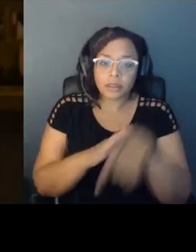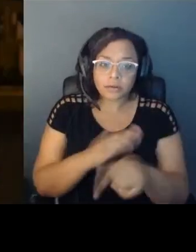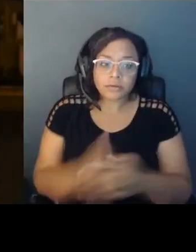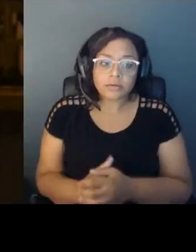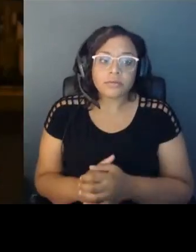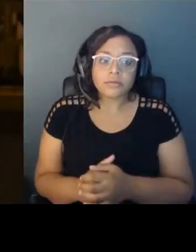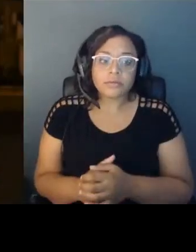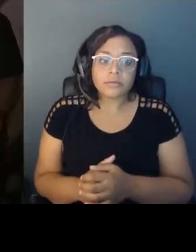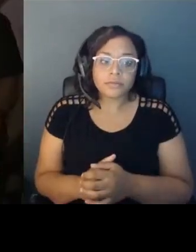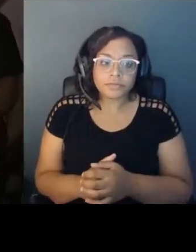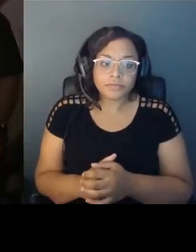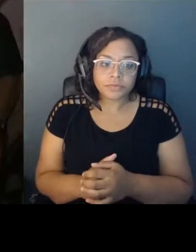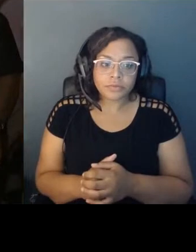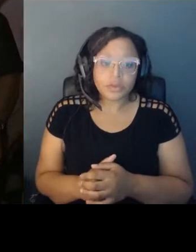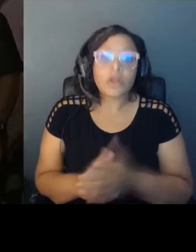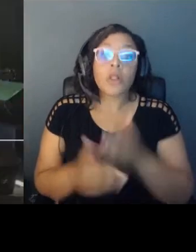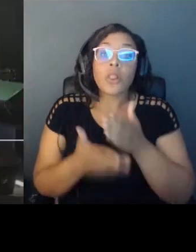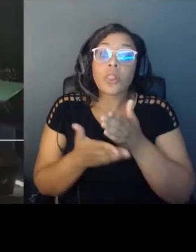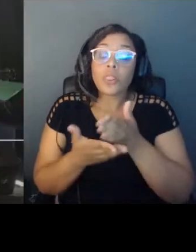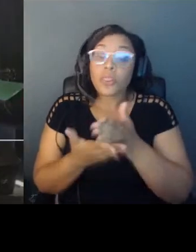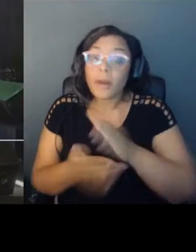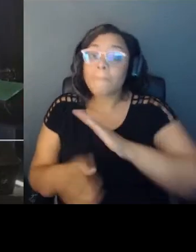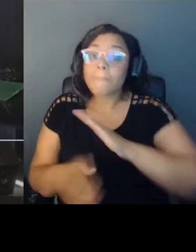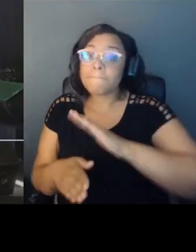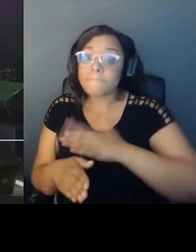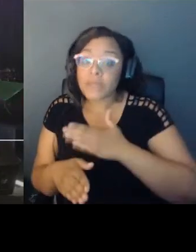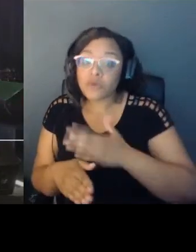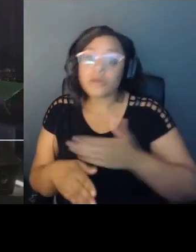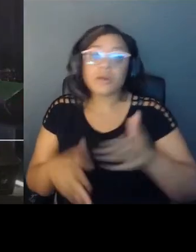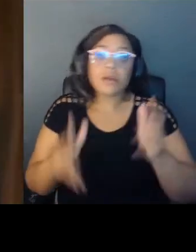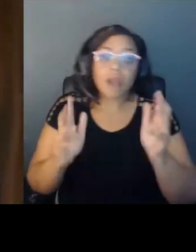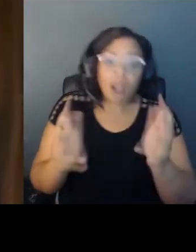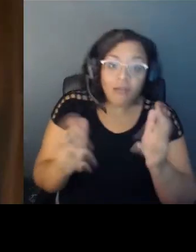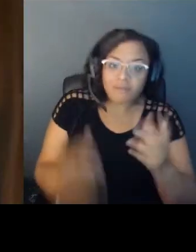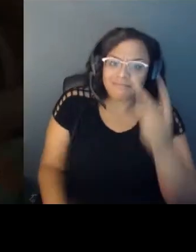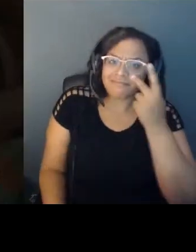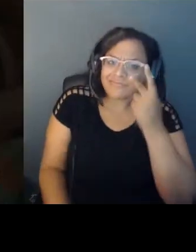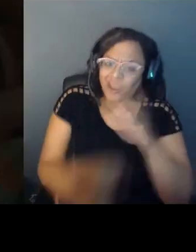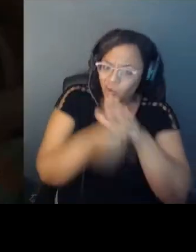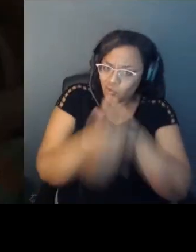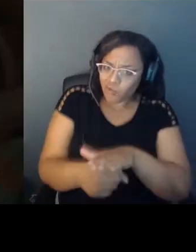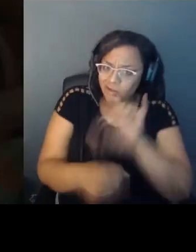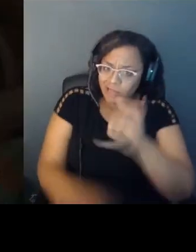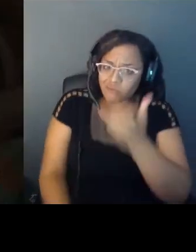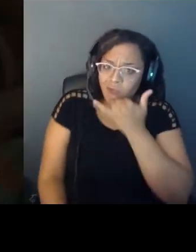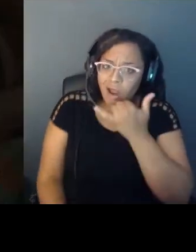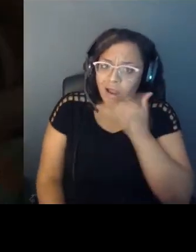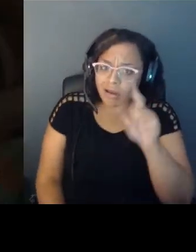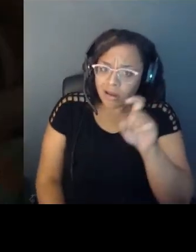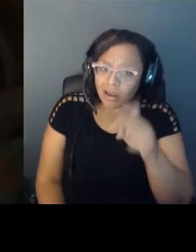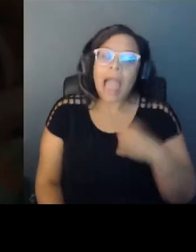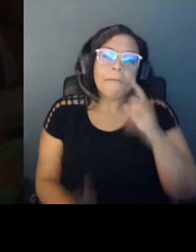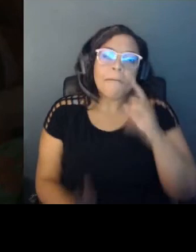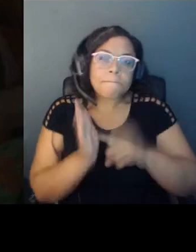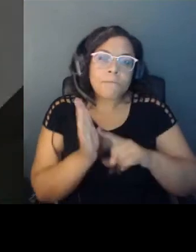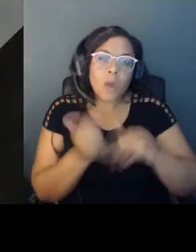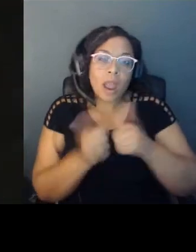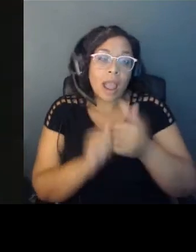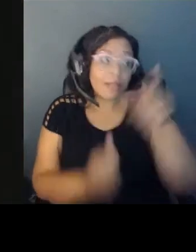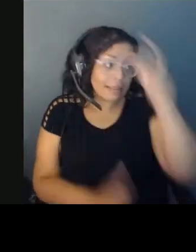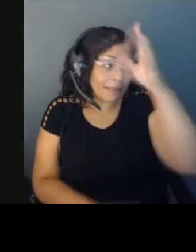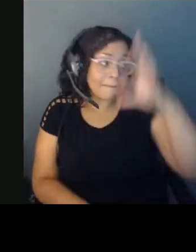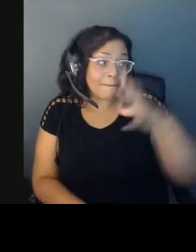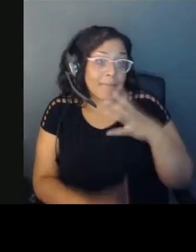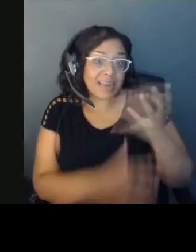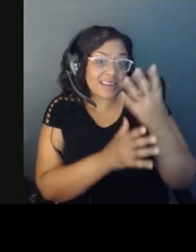oppression of anyone is oppression of all. I'm going to explore how the death of this man has impacted all of us.